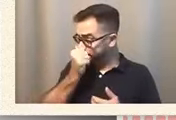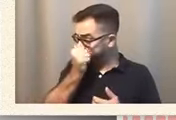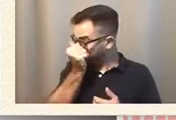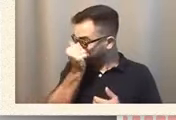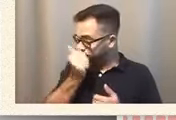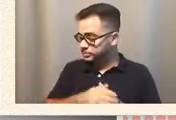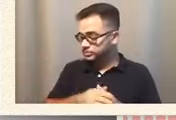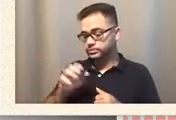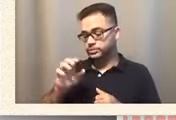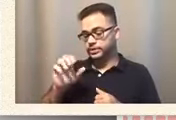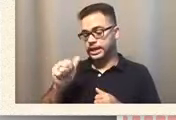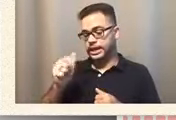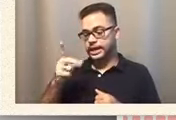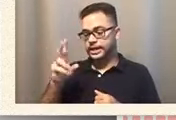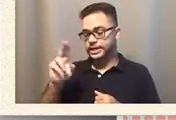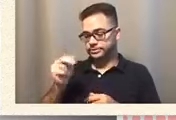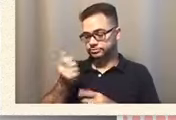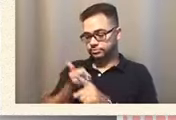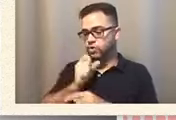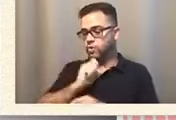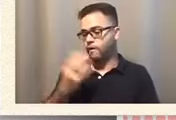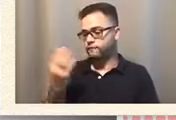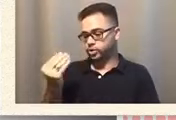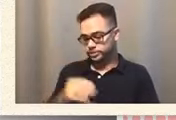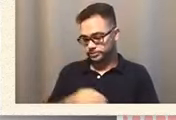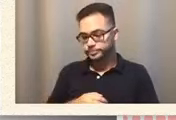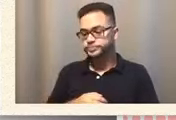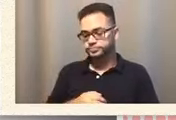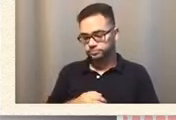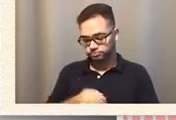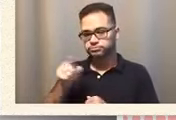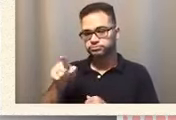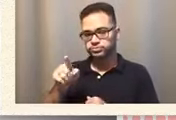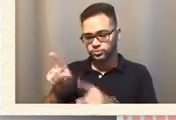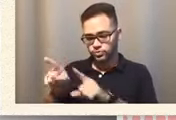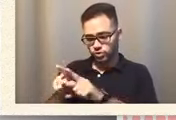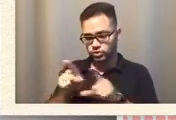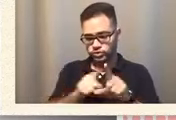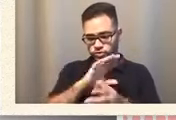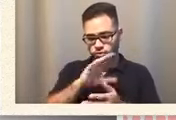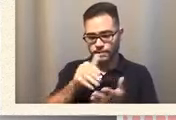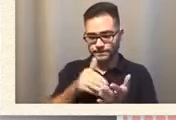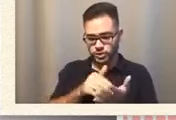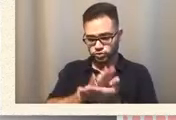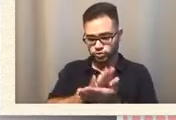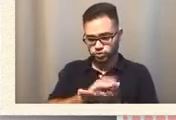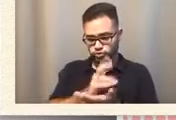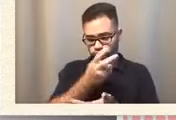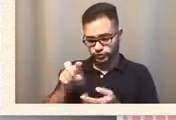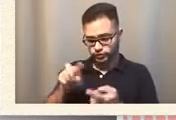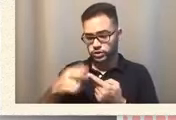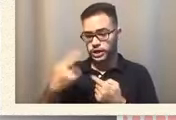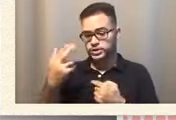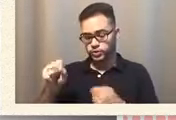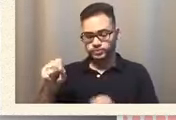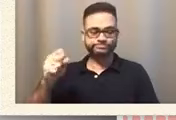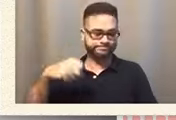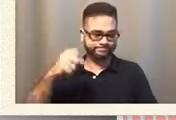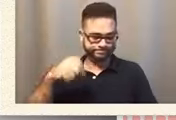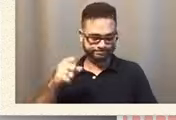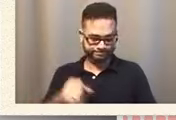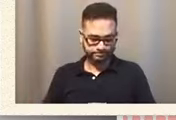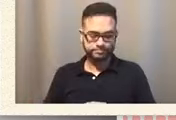14. Okay. So he's also a middle schooler going to high school. Yes. Like, okay. So we have some